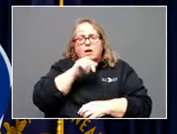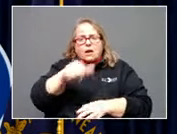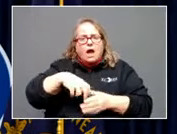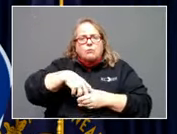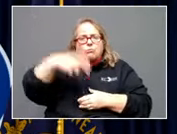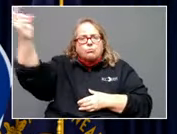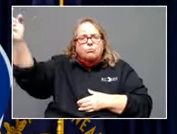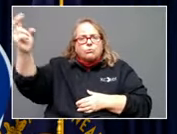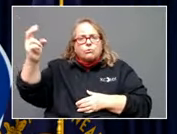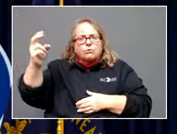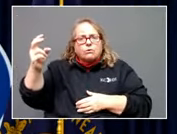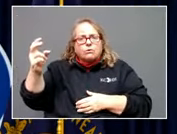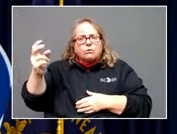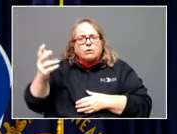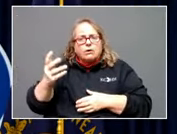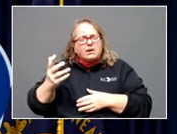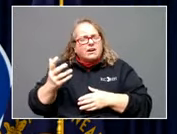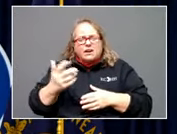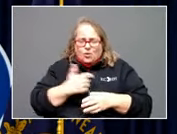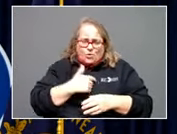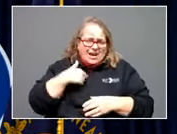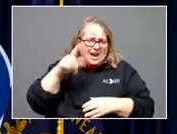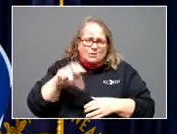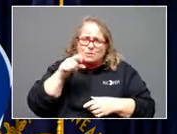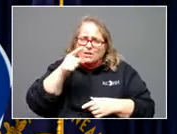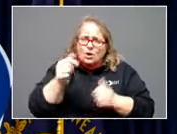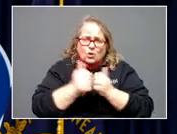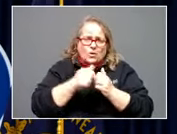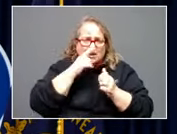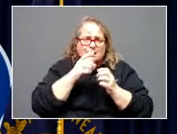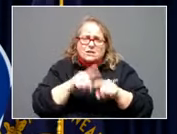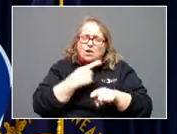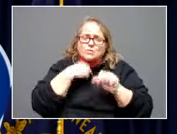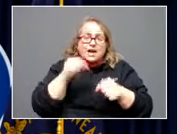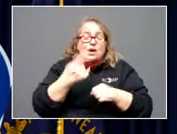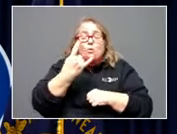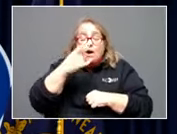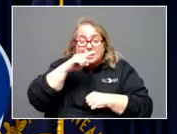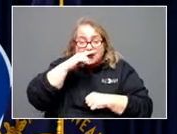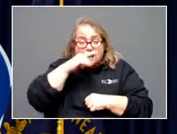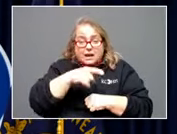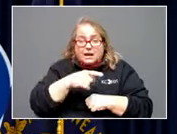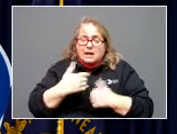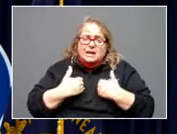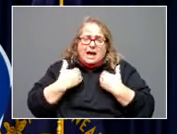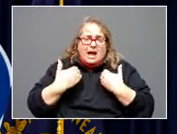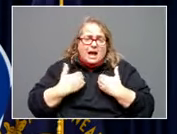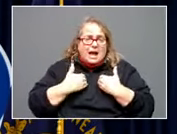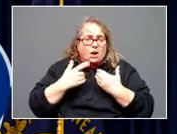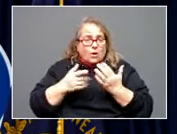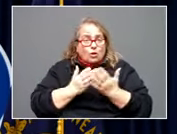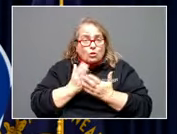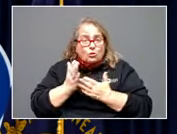as long as we can be. I did love that there's this one kid who had been through it. He was real young, and we pulled out this